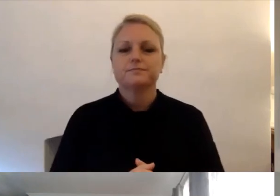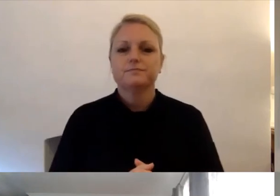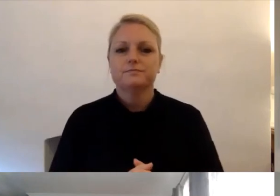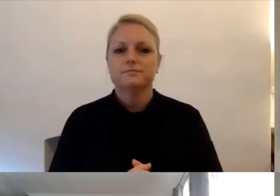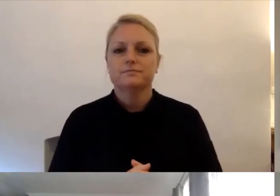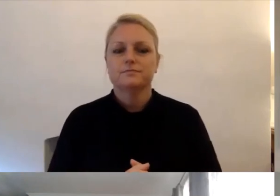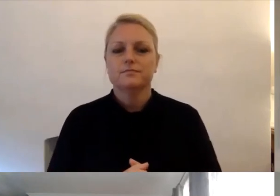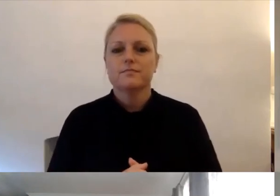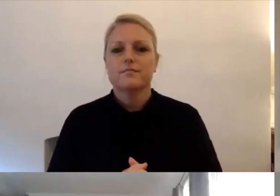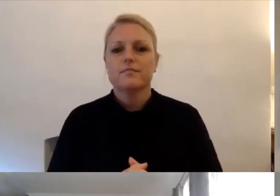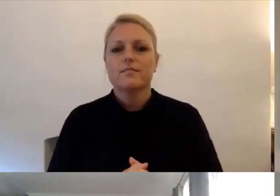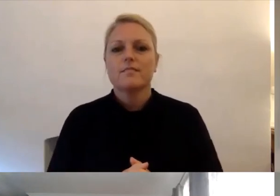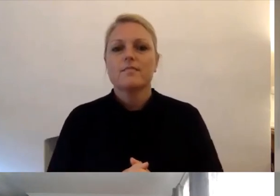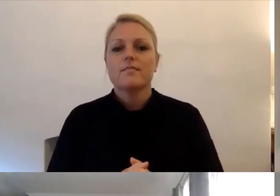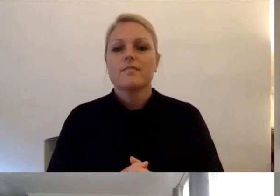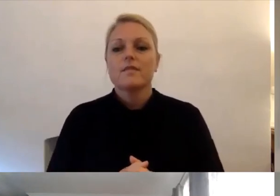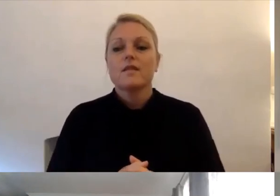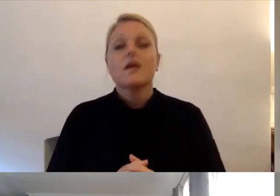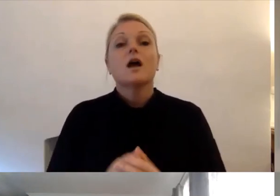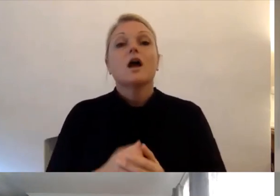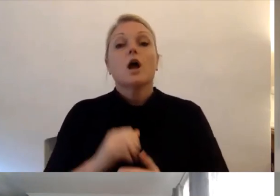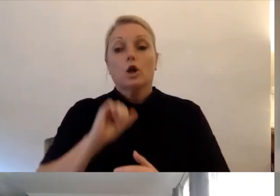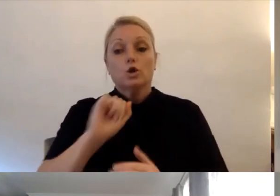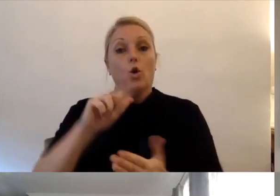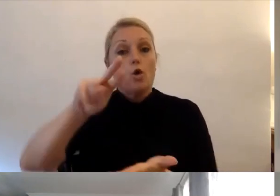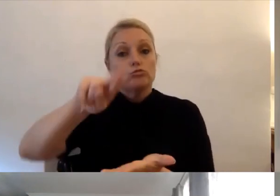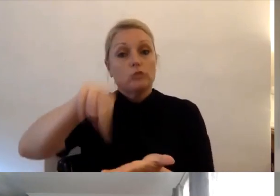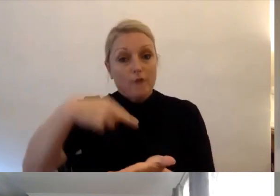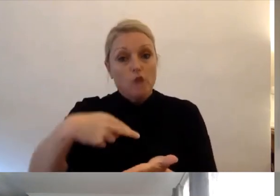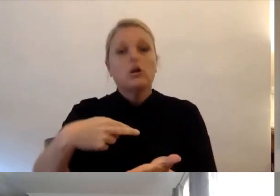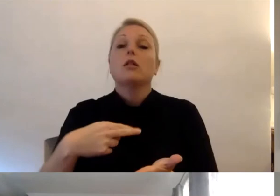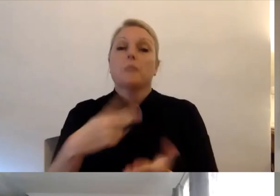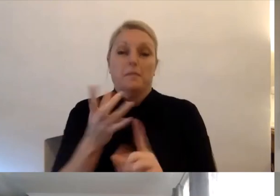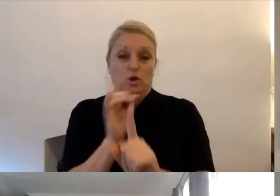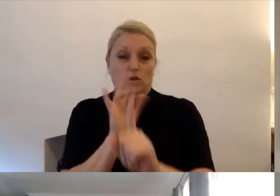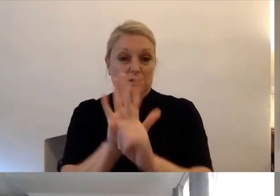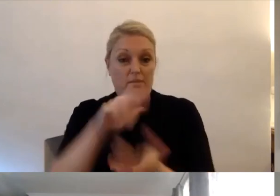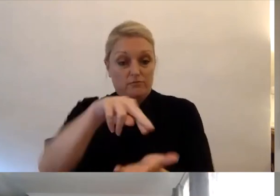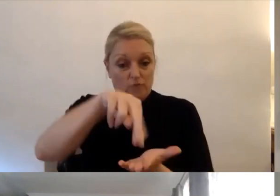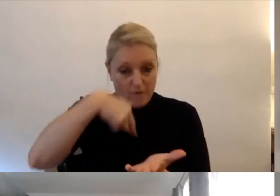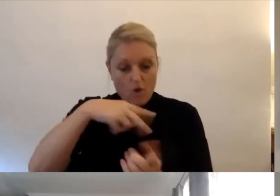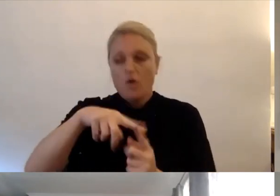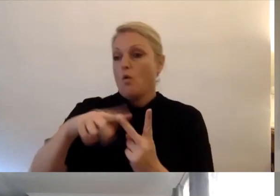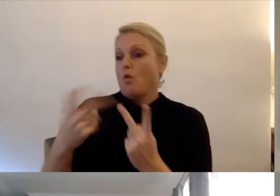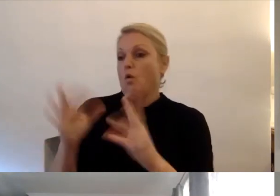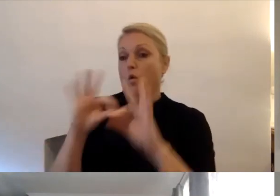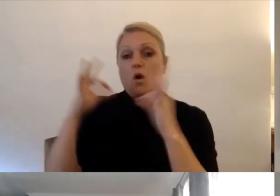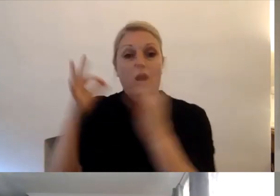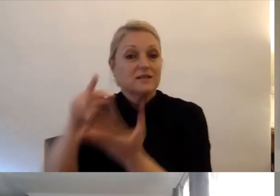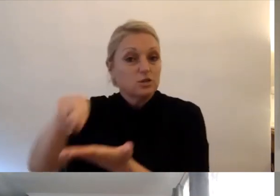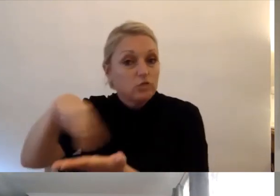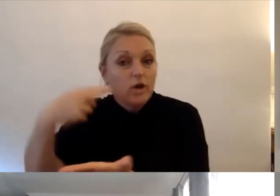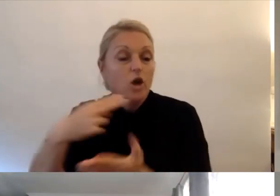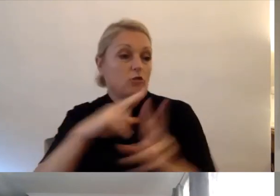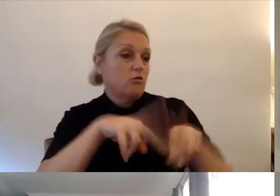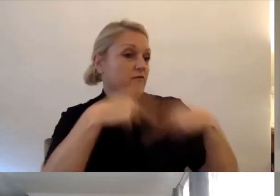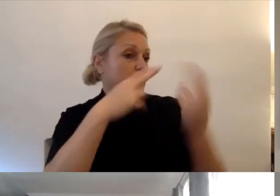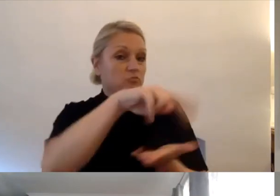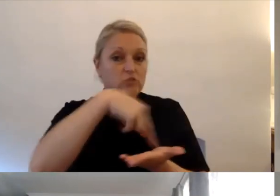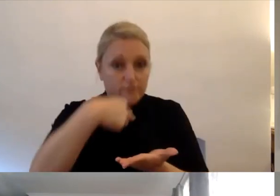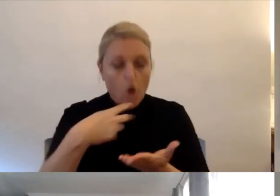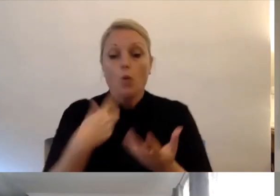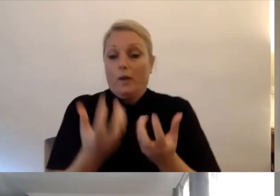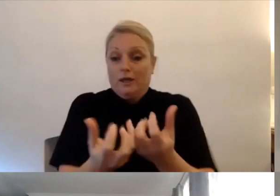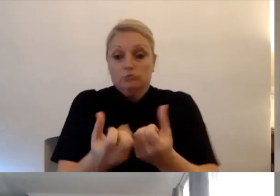Once we have received your referral, either from yourself or from someone else referring for you, the triage and assessment